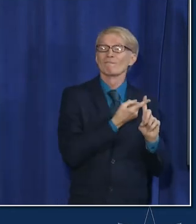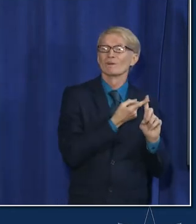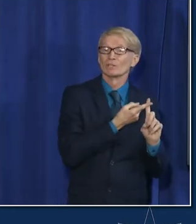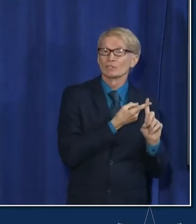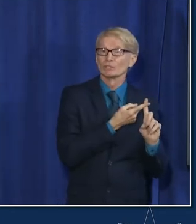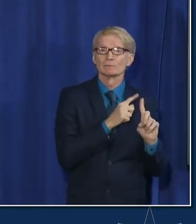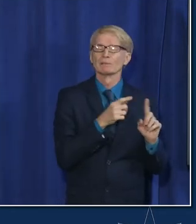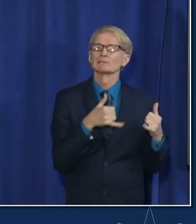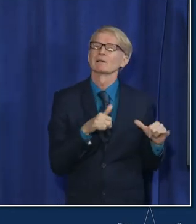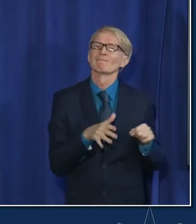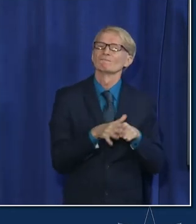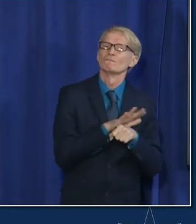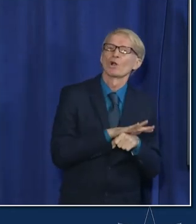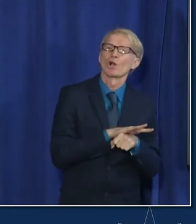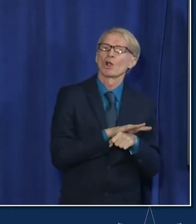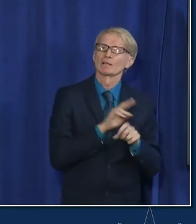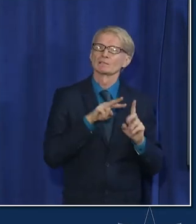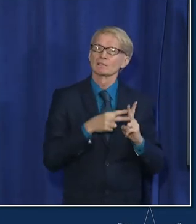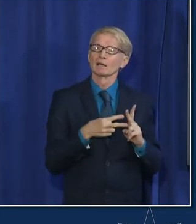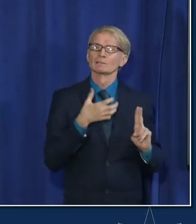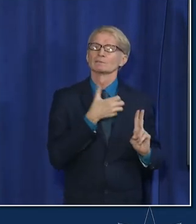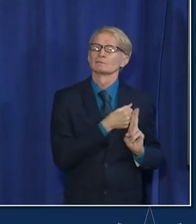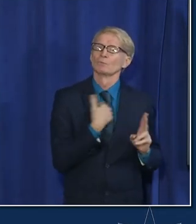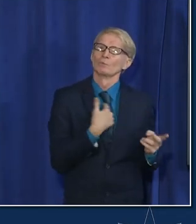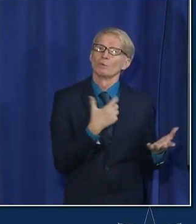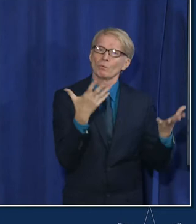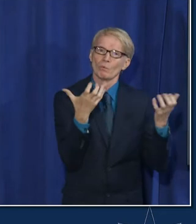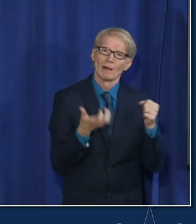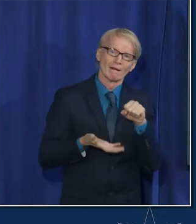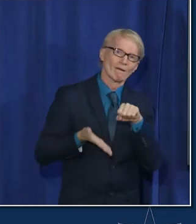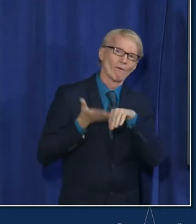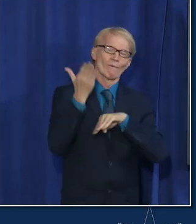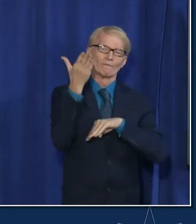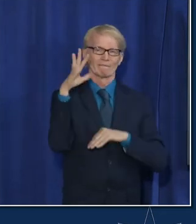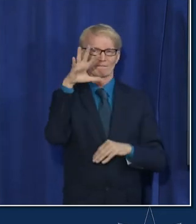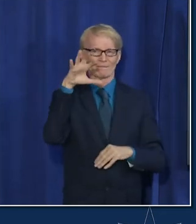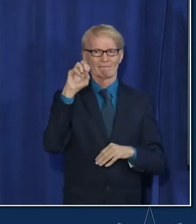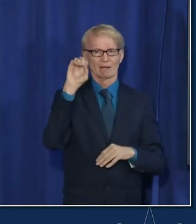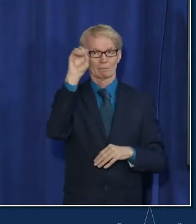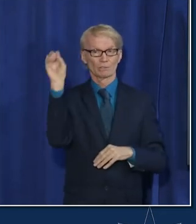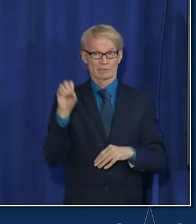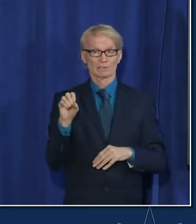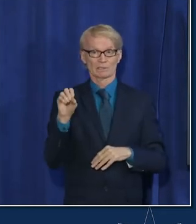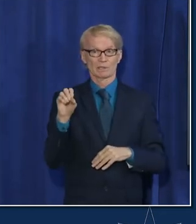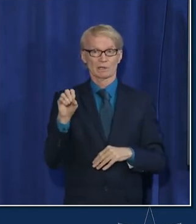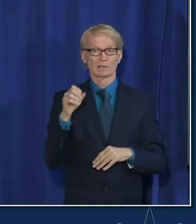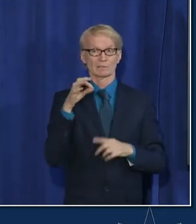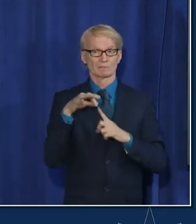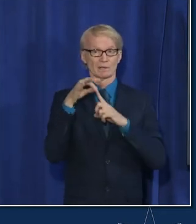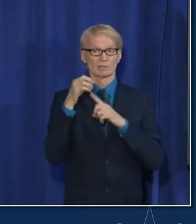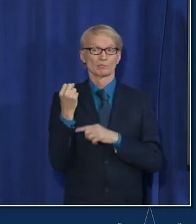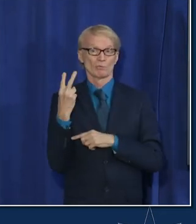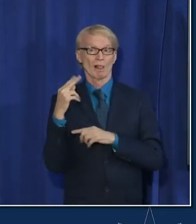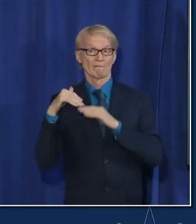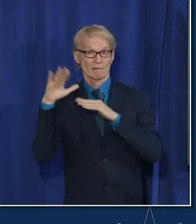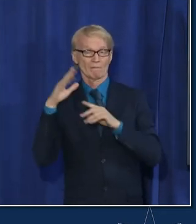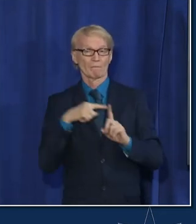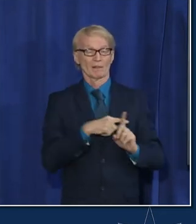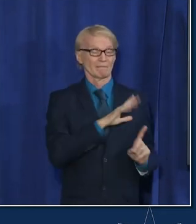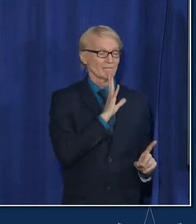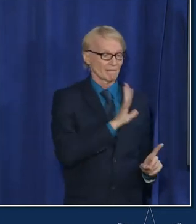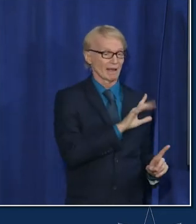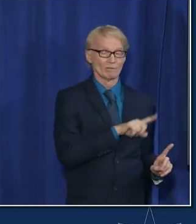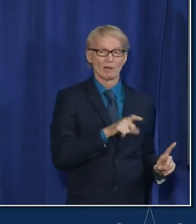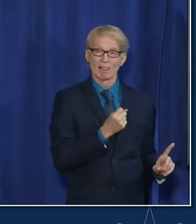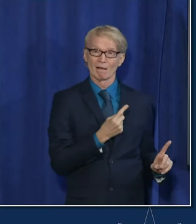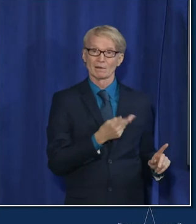in terms of fully being vaccinated we want to get well above uh the 50 percent especially for children 12 and up and again 65 to 11 we continue to see